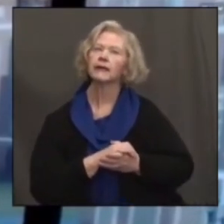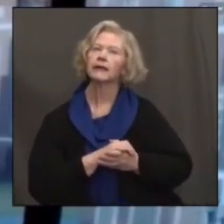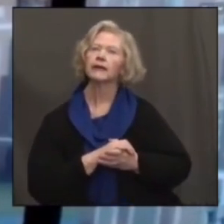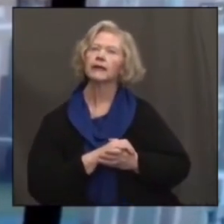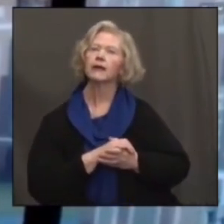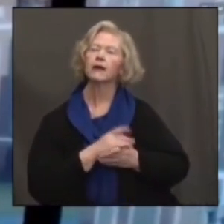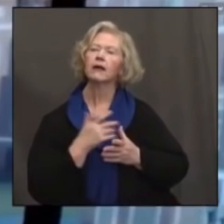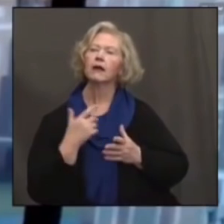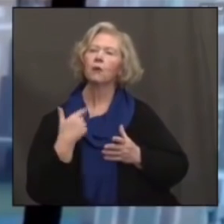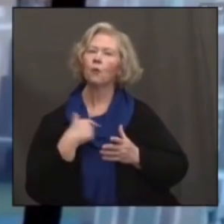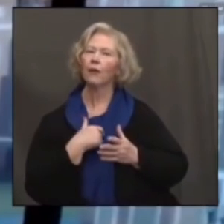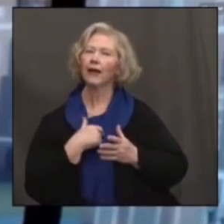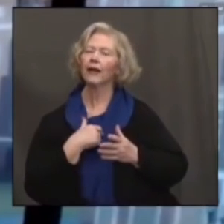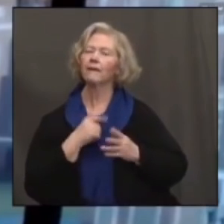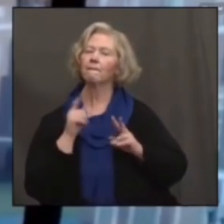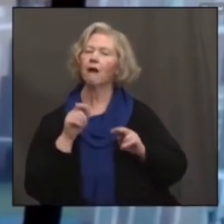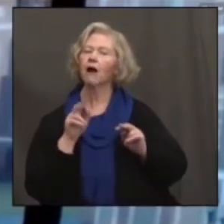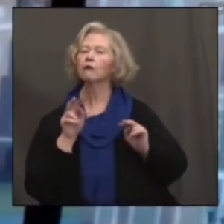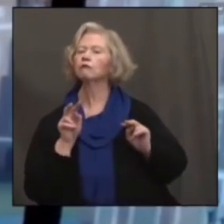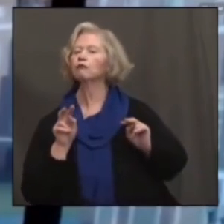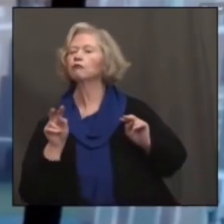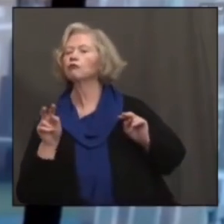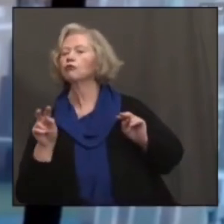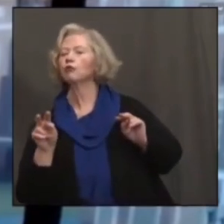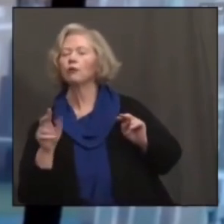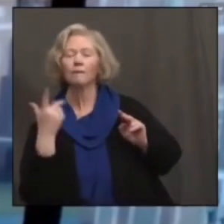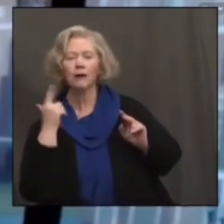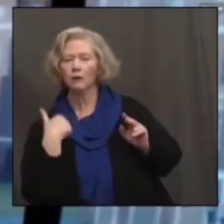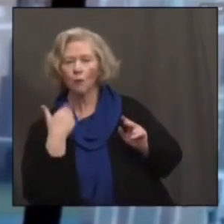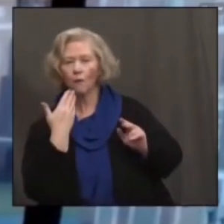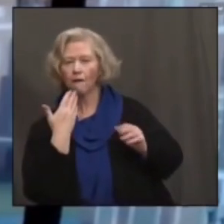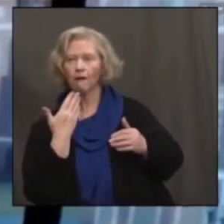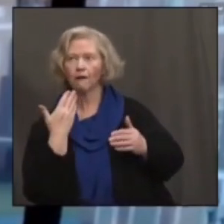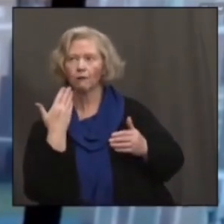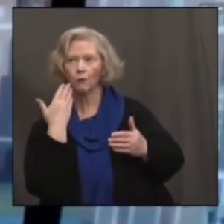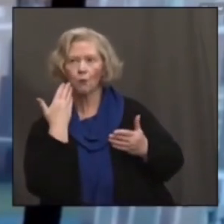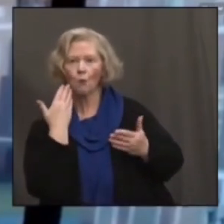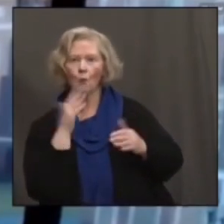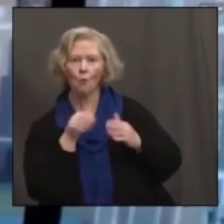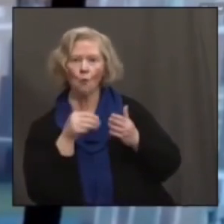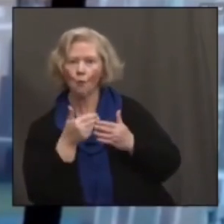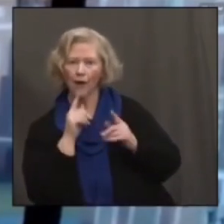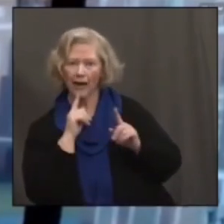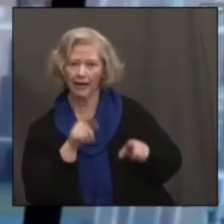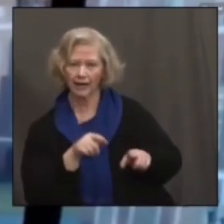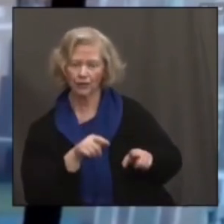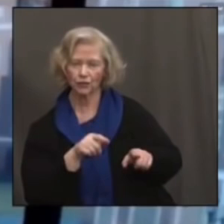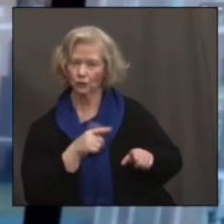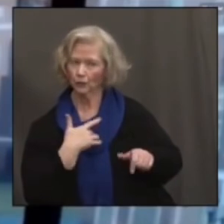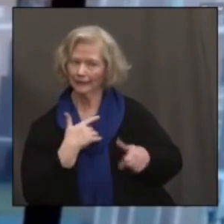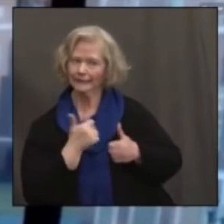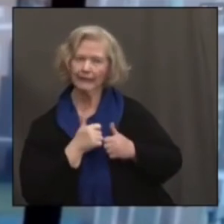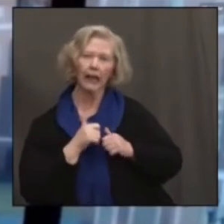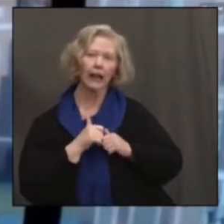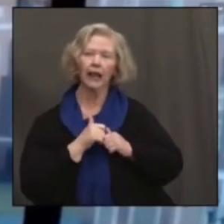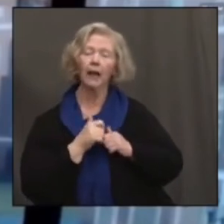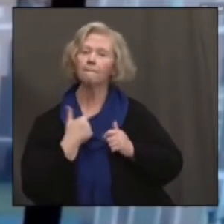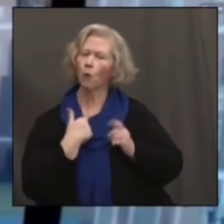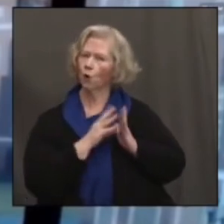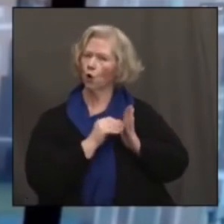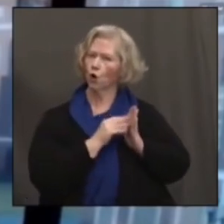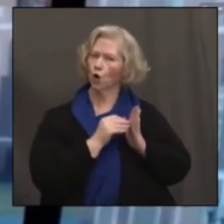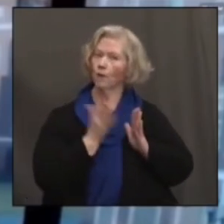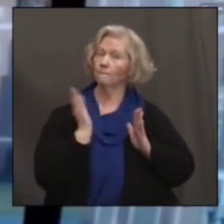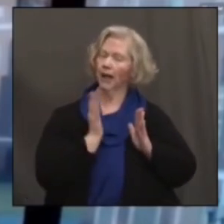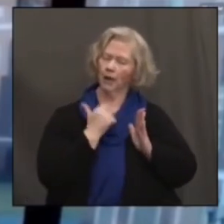making projections on top of uncertainties. And we've learned a lot since that point about,